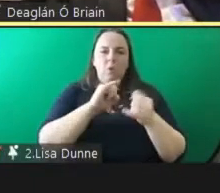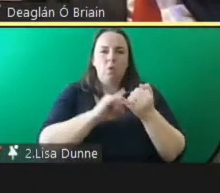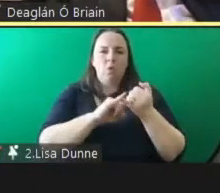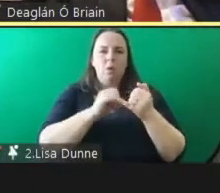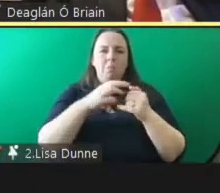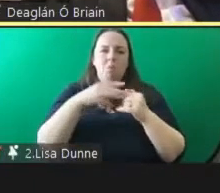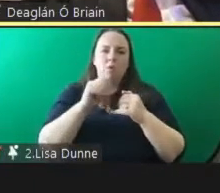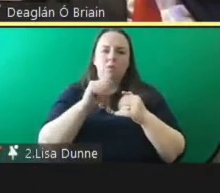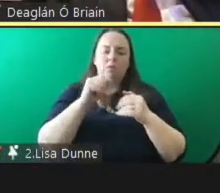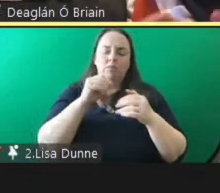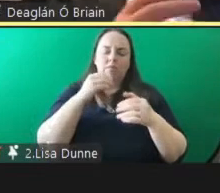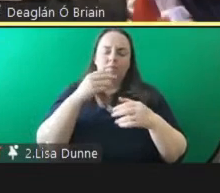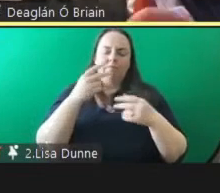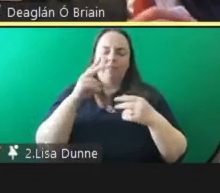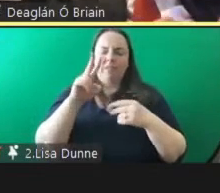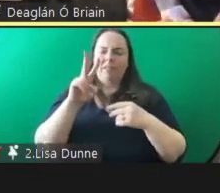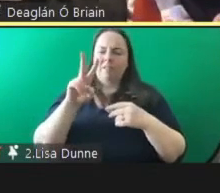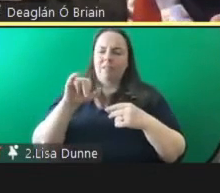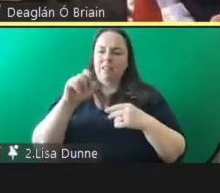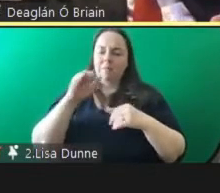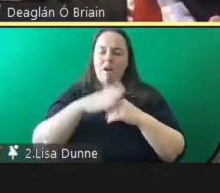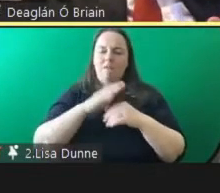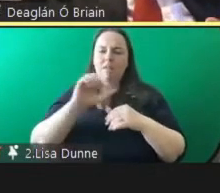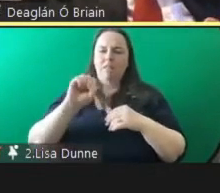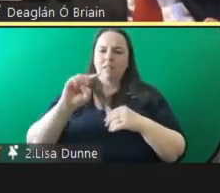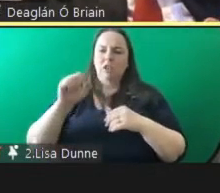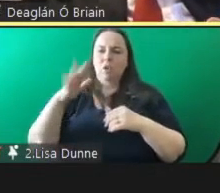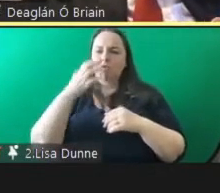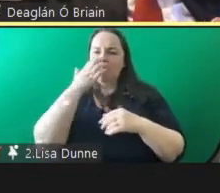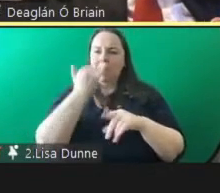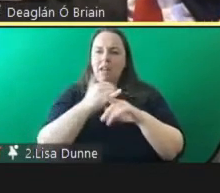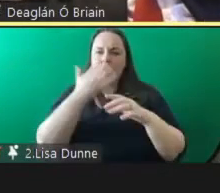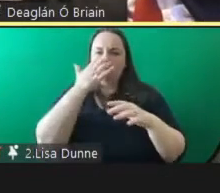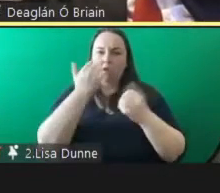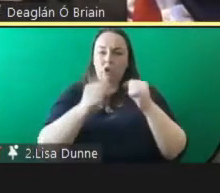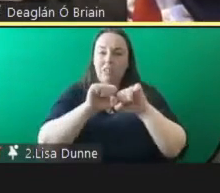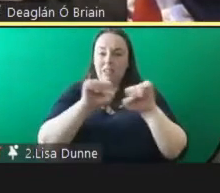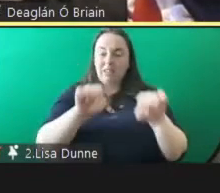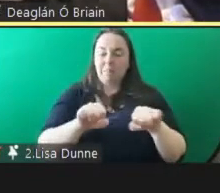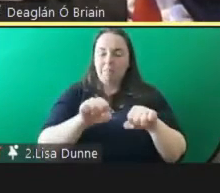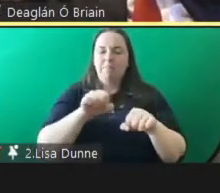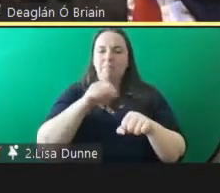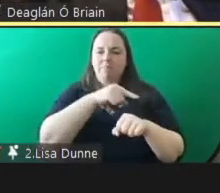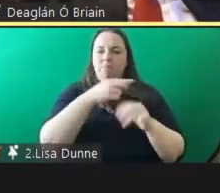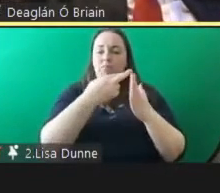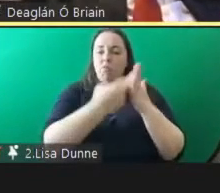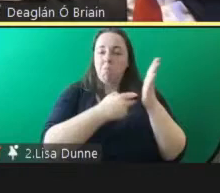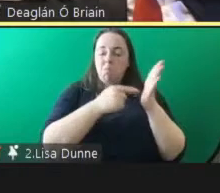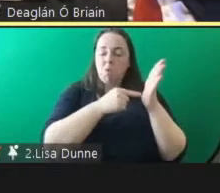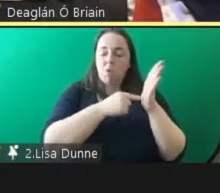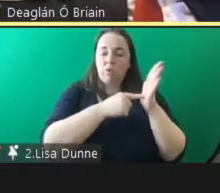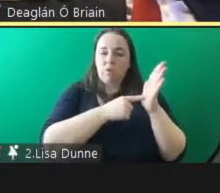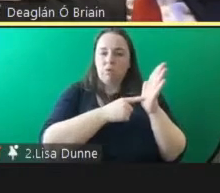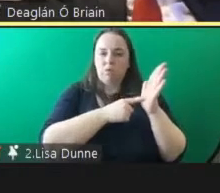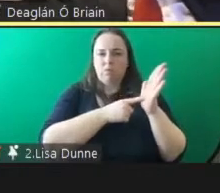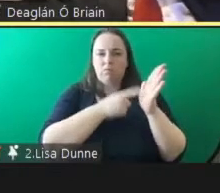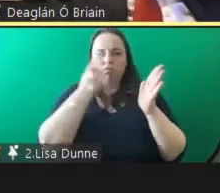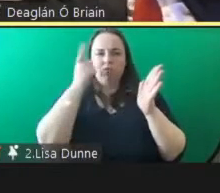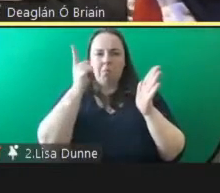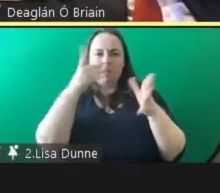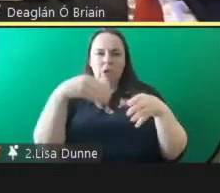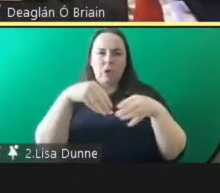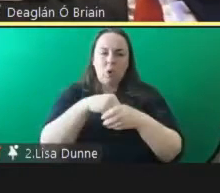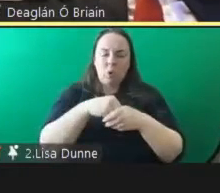within the criminal justice system how difficult that is uh the o'malley recommendations range uh also include